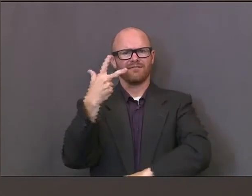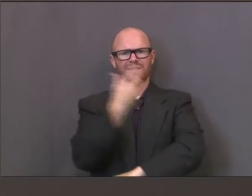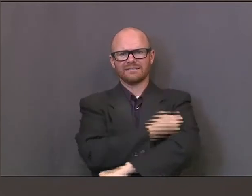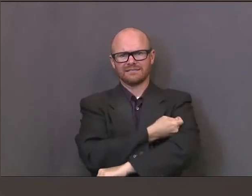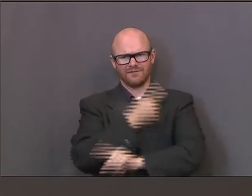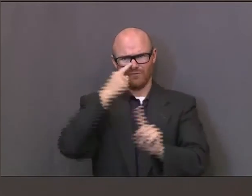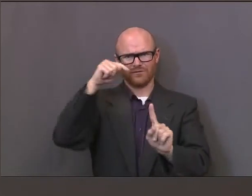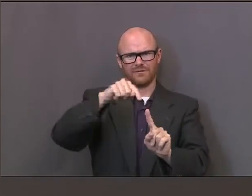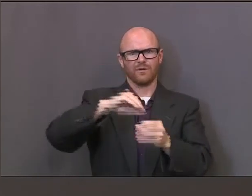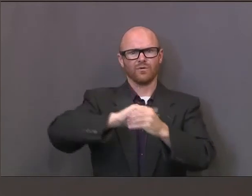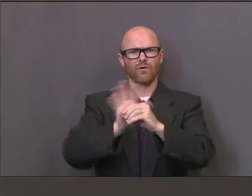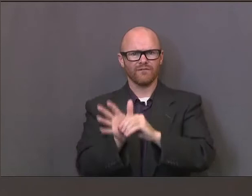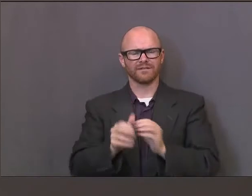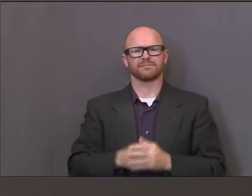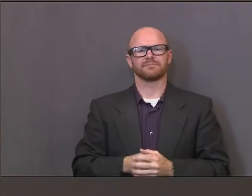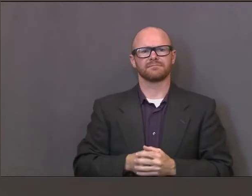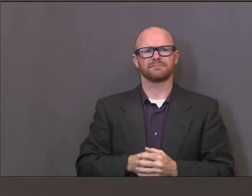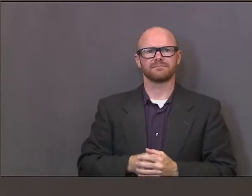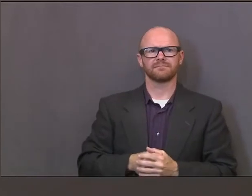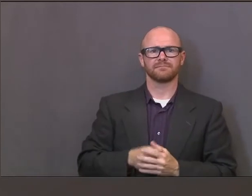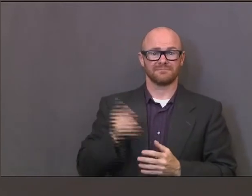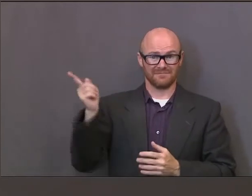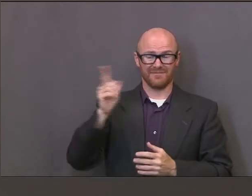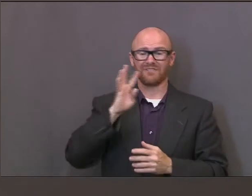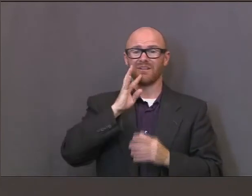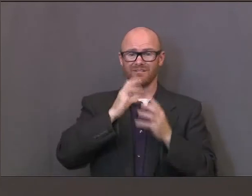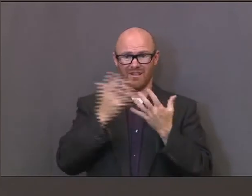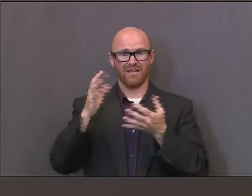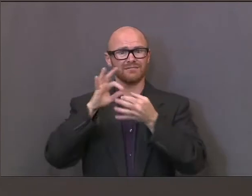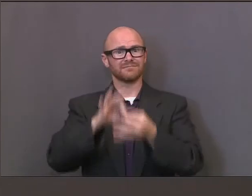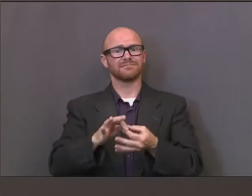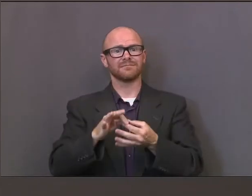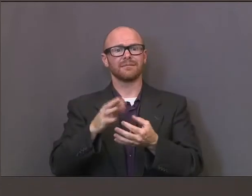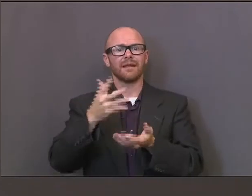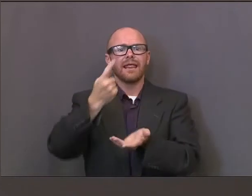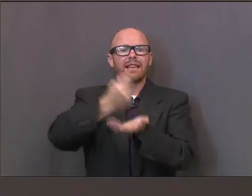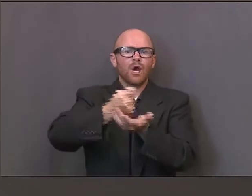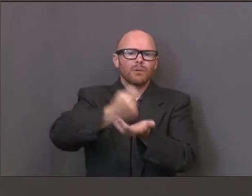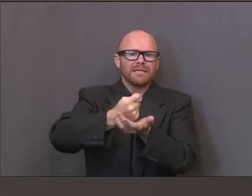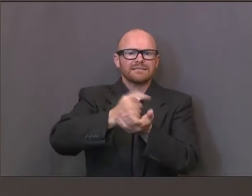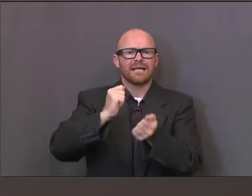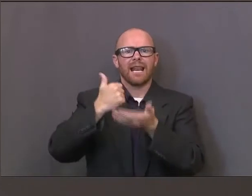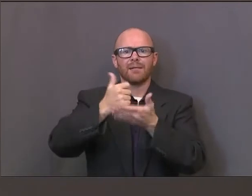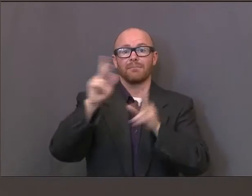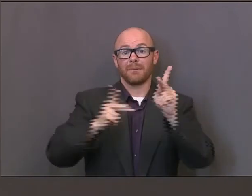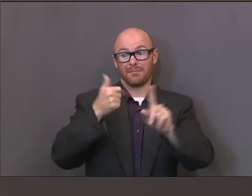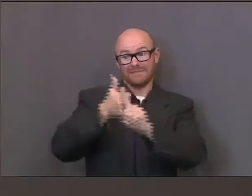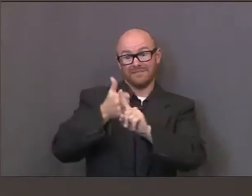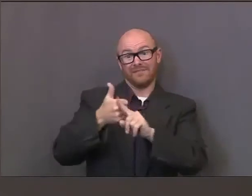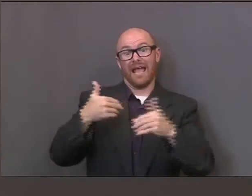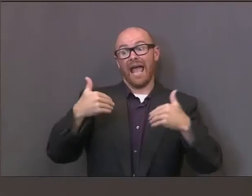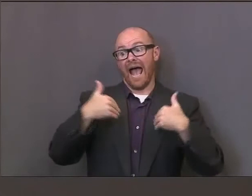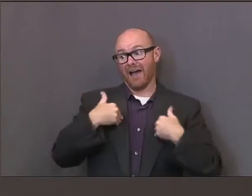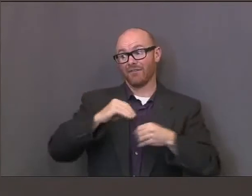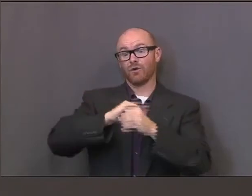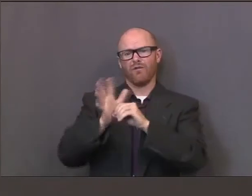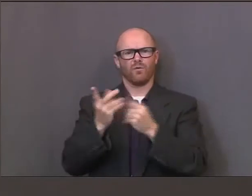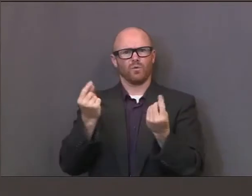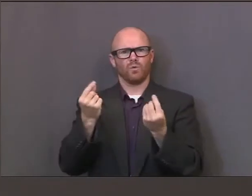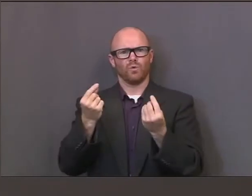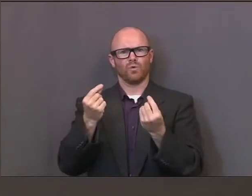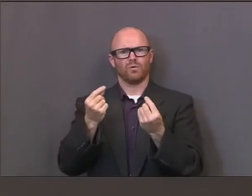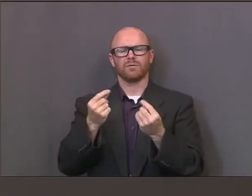with each other. They've talked in terms of therapeutics that can help us treat the symptoms but not